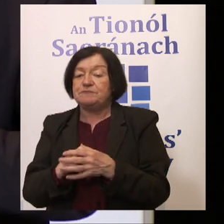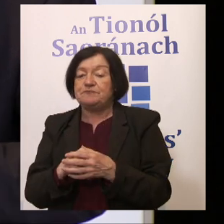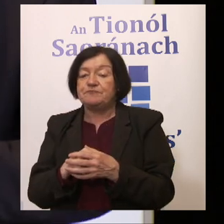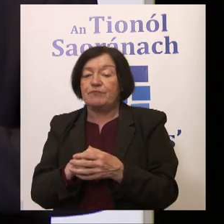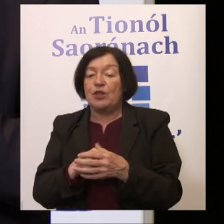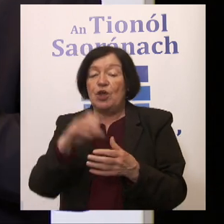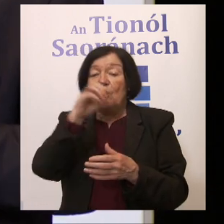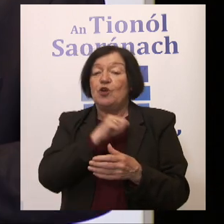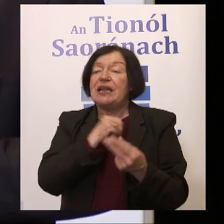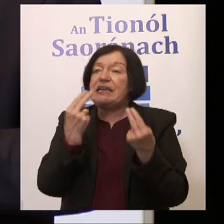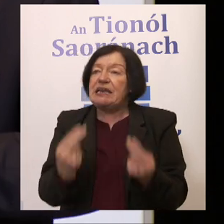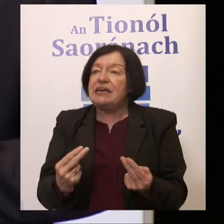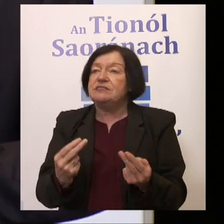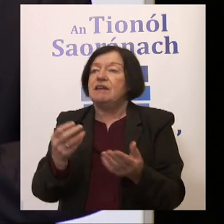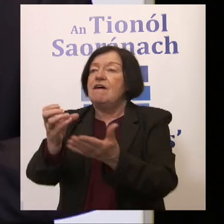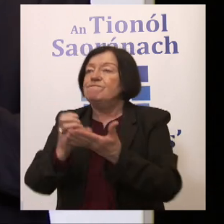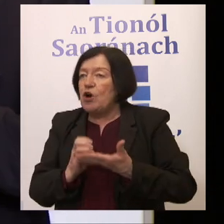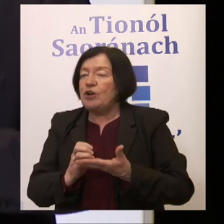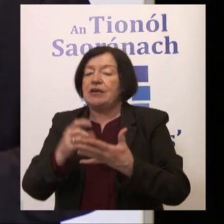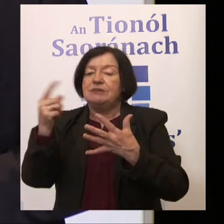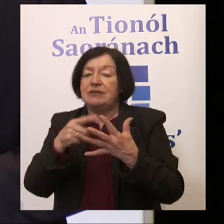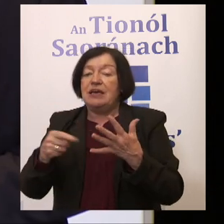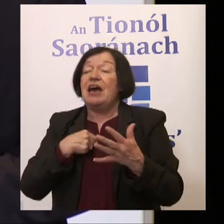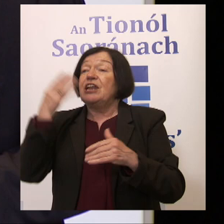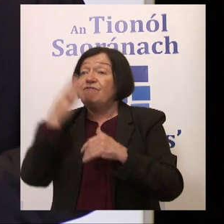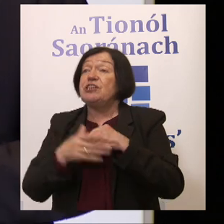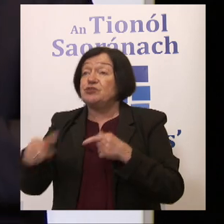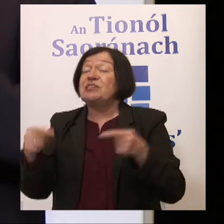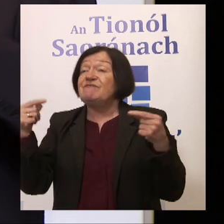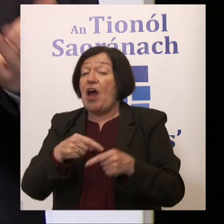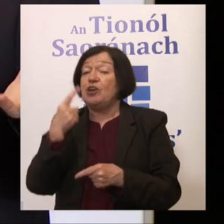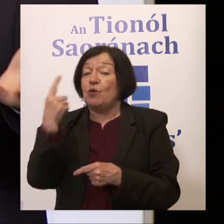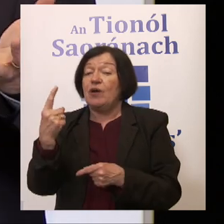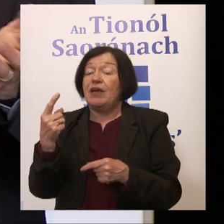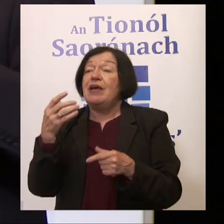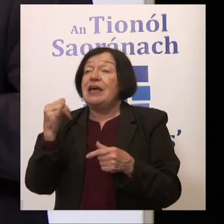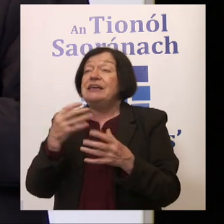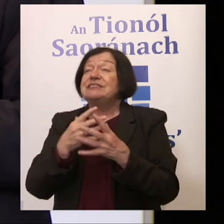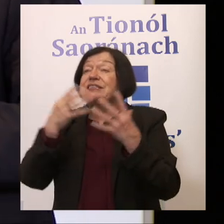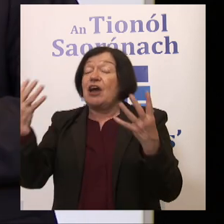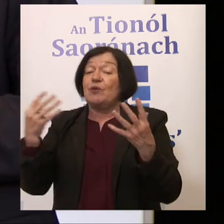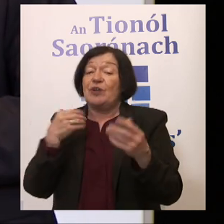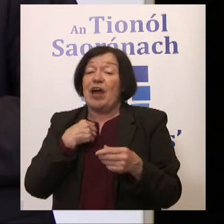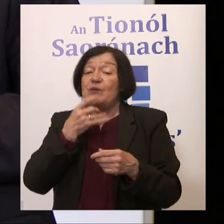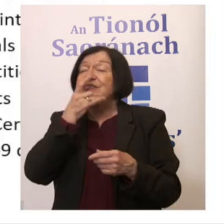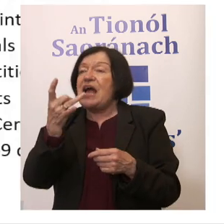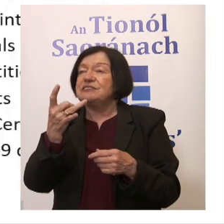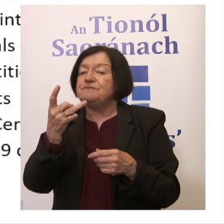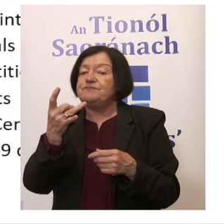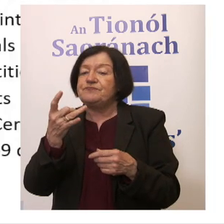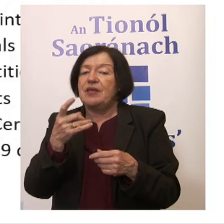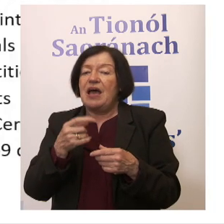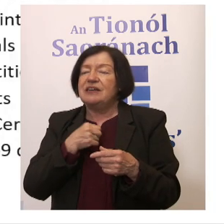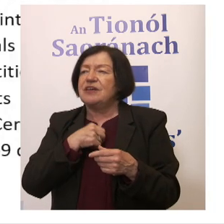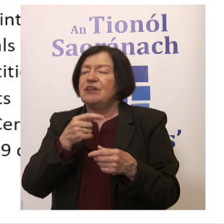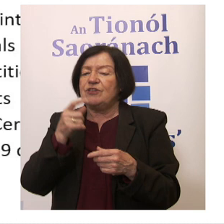Looking at needs, looking at funding, and that type of thing. And I'll finish with this final thing. And maybe it's a slightly bigger thing than what I was asked to think about. But as